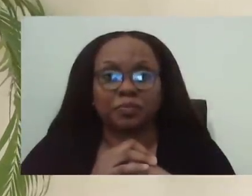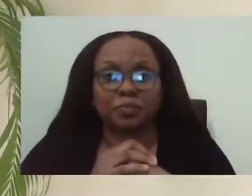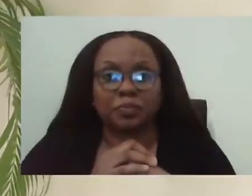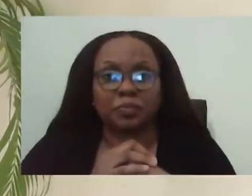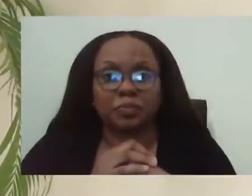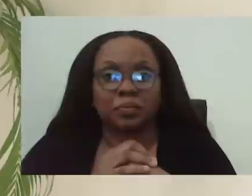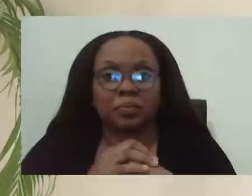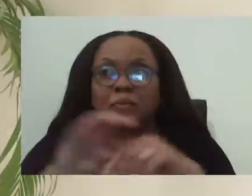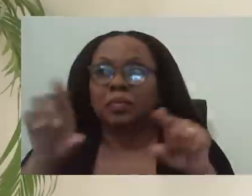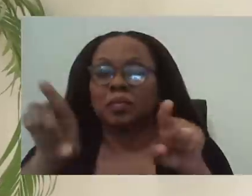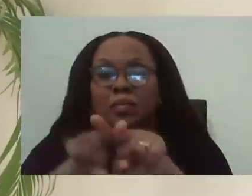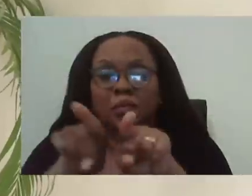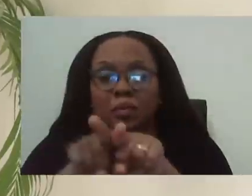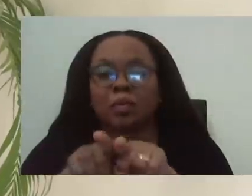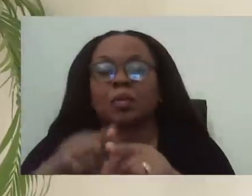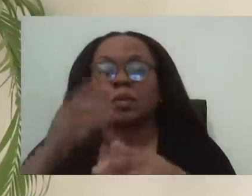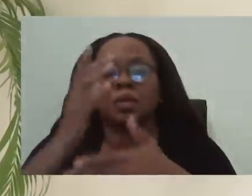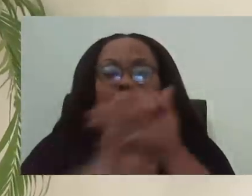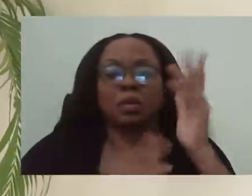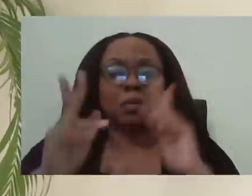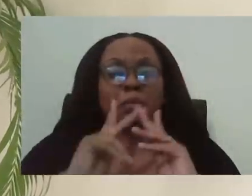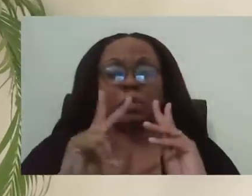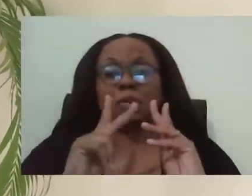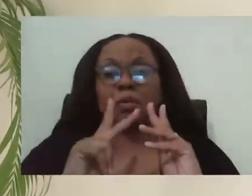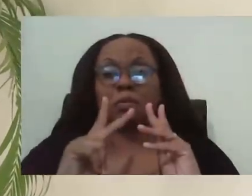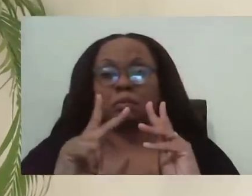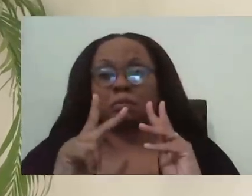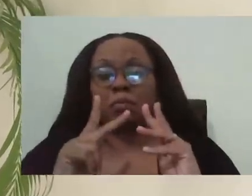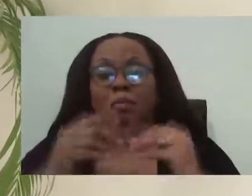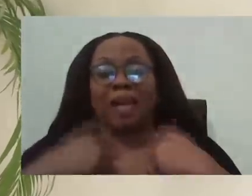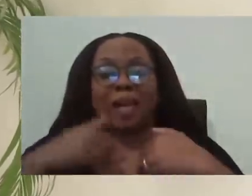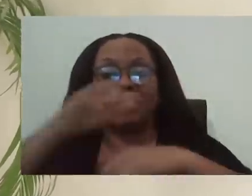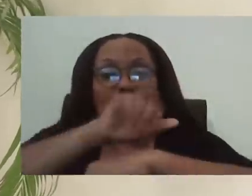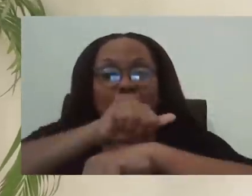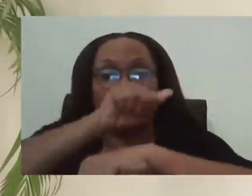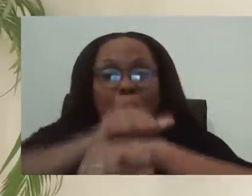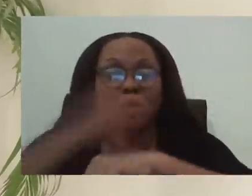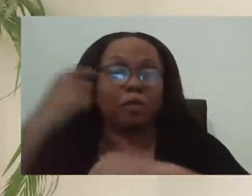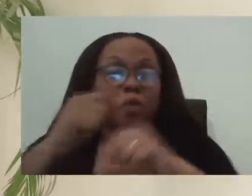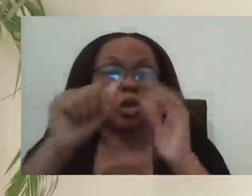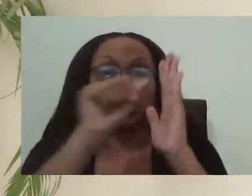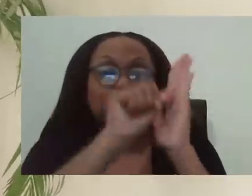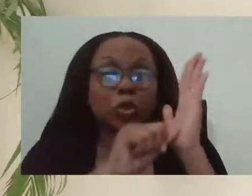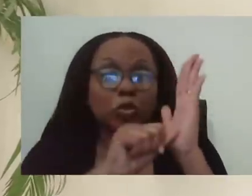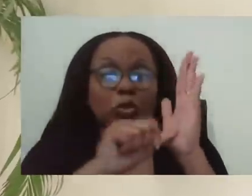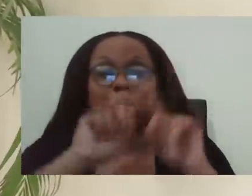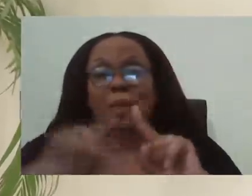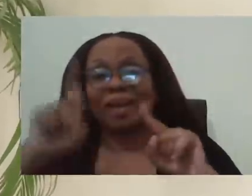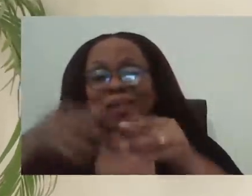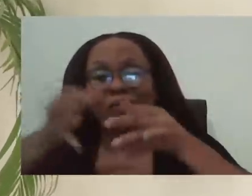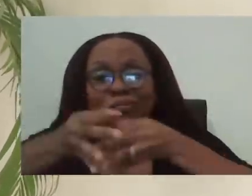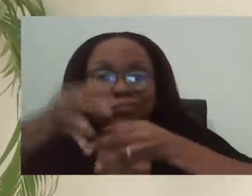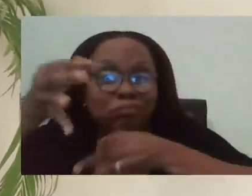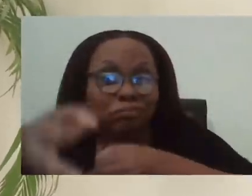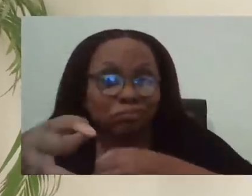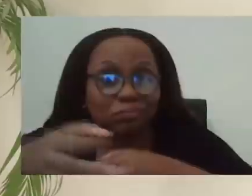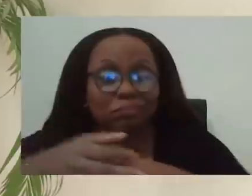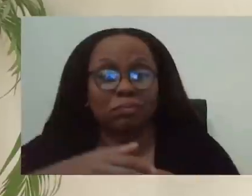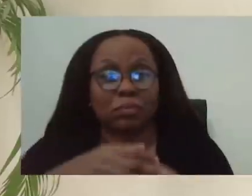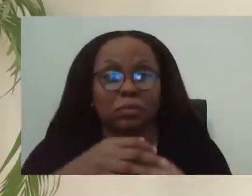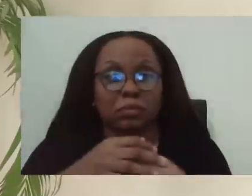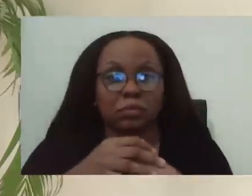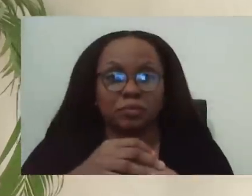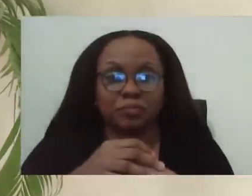surgeries are being postponed. Um, people are, and I mean, I'm speaking from anecdotes, my, what I'm hearing from